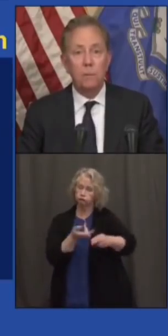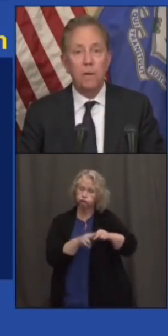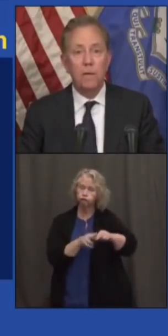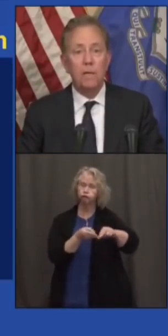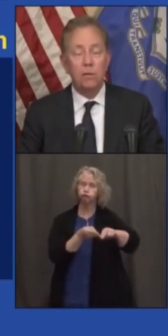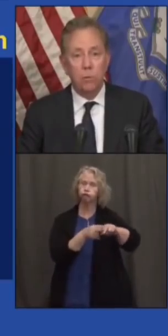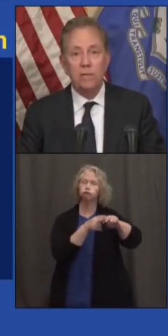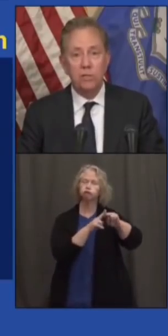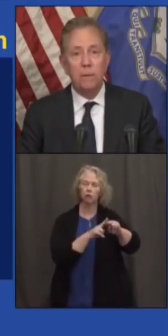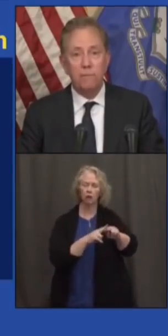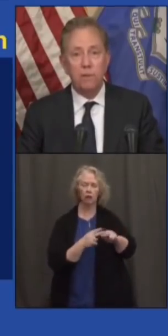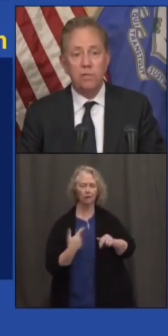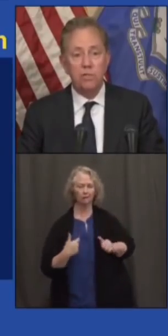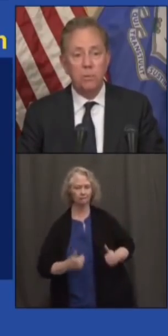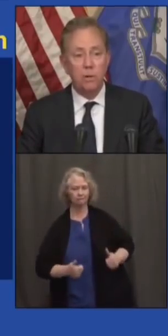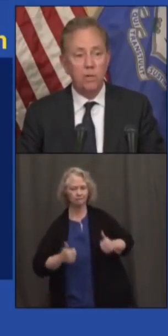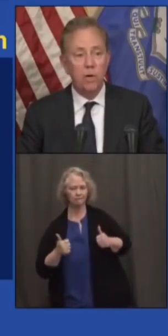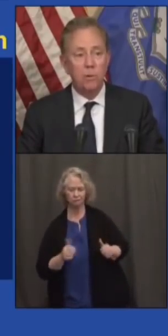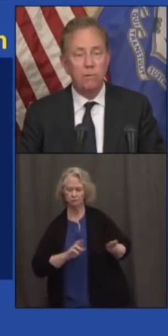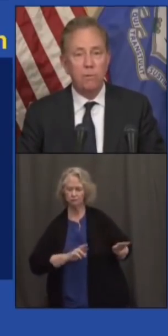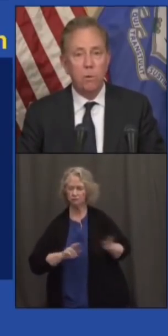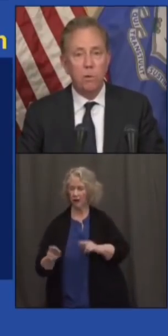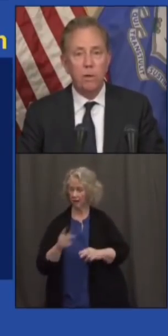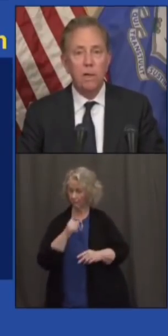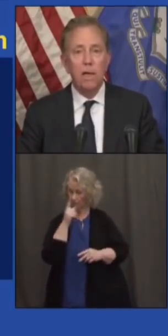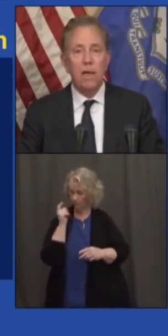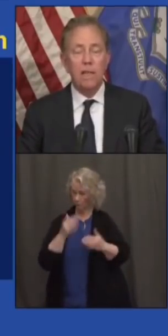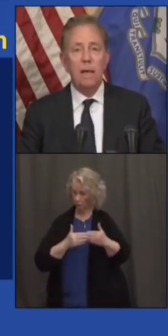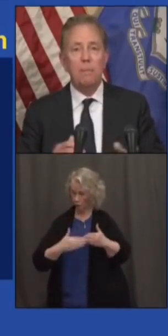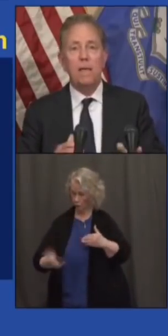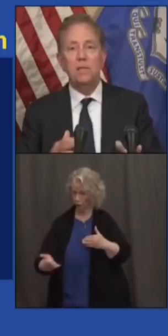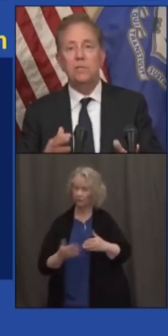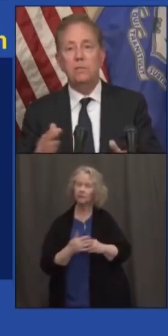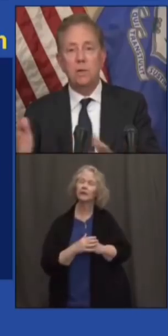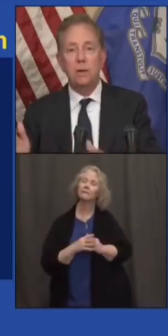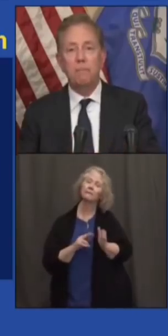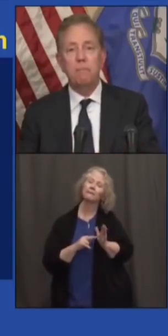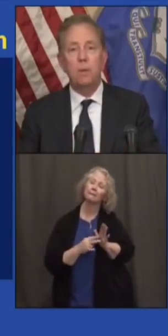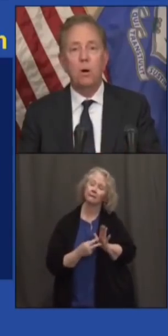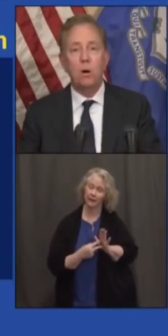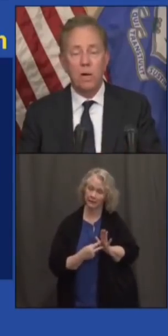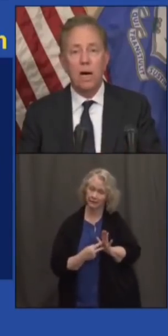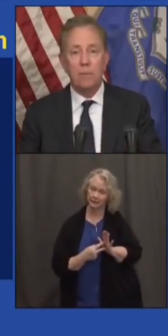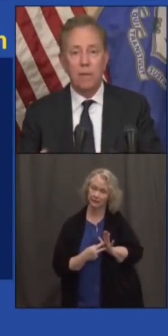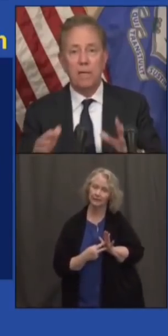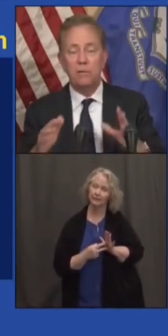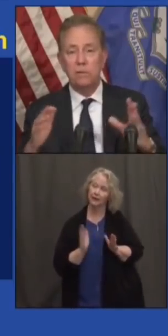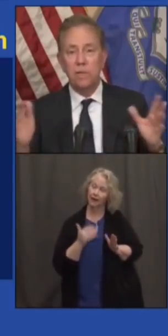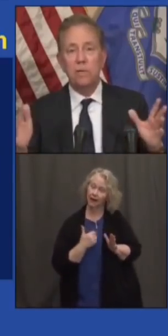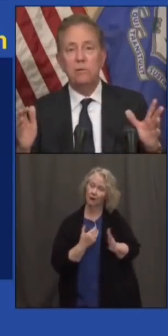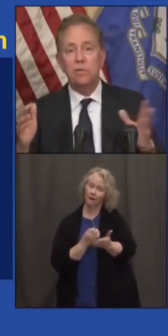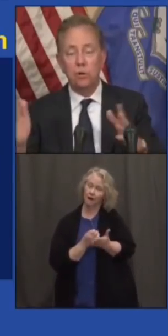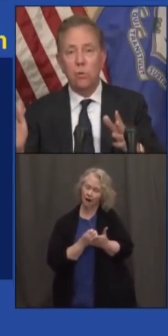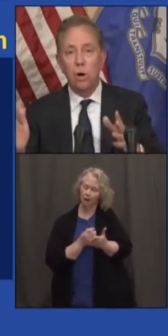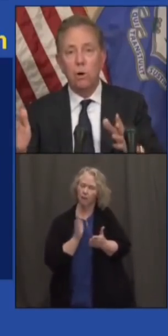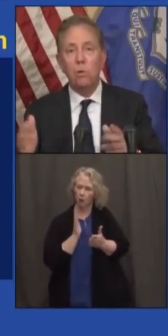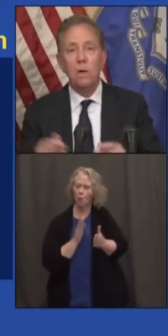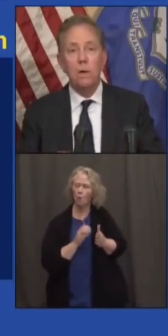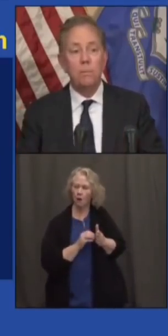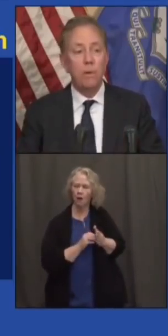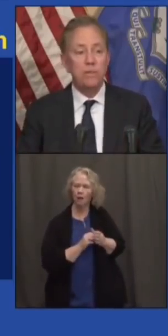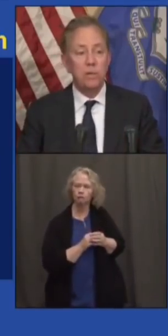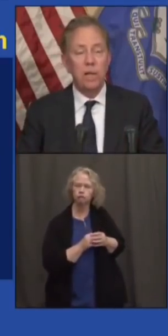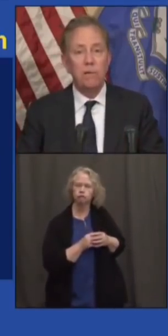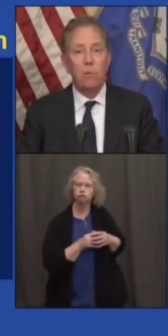we're going to be in great shape for the summer and going forward. And that means our economy continues to grow.